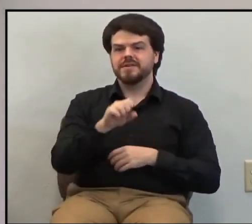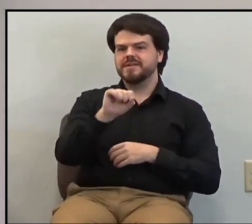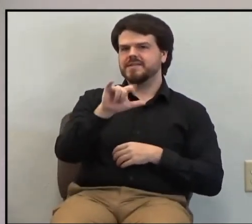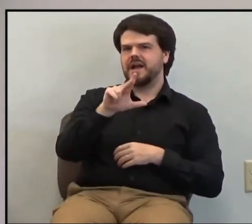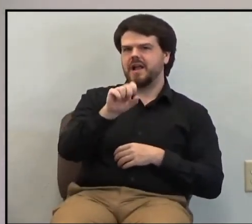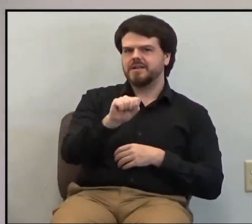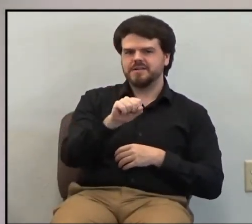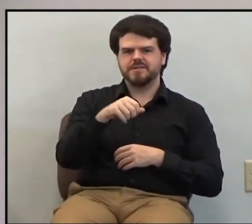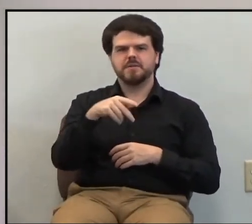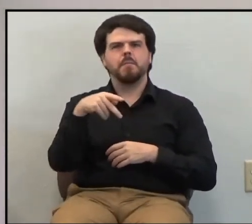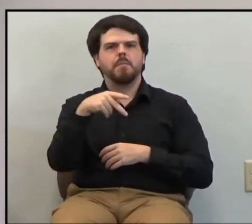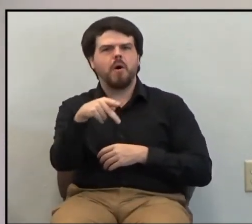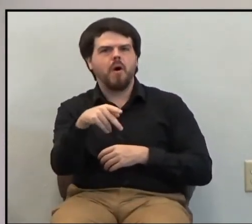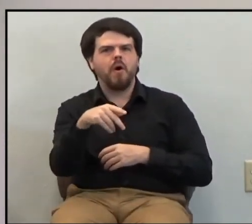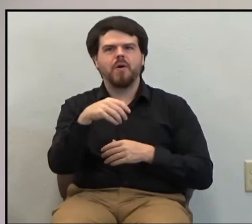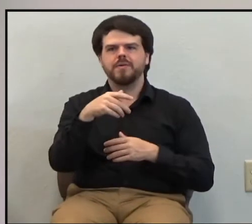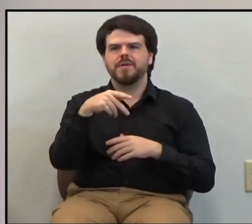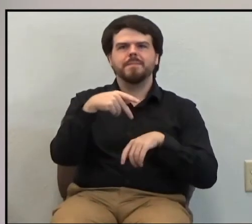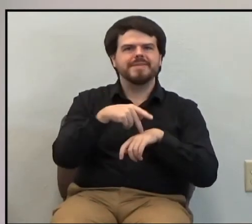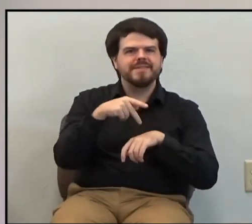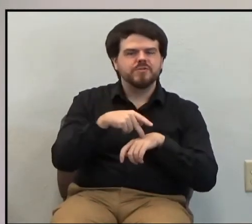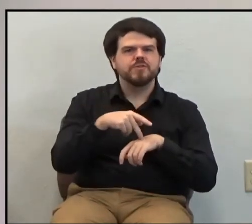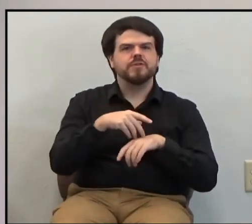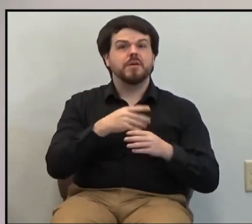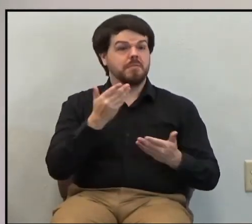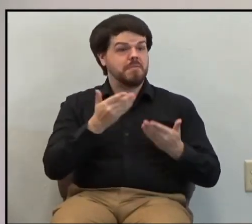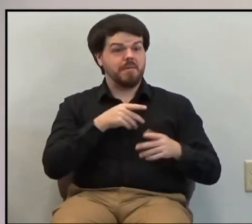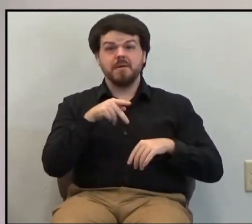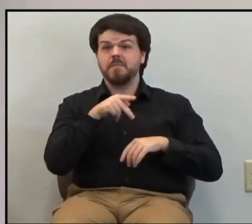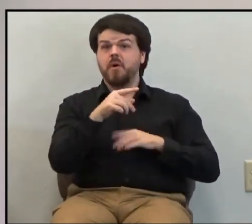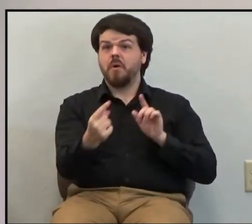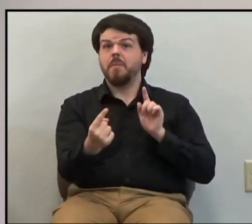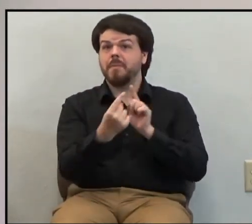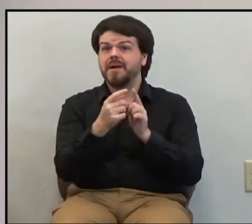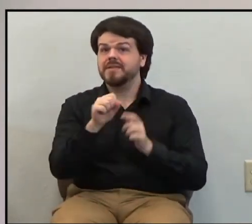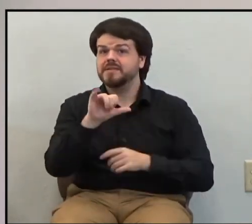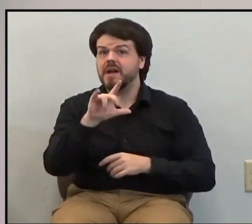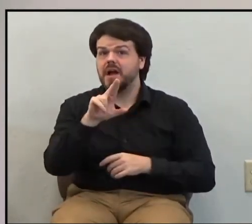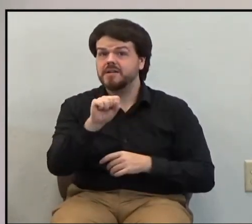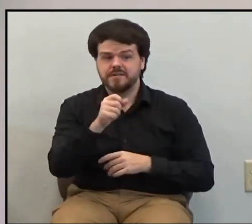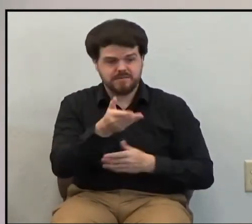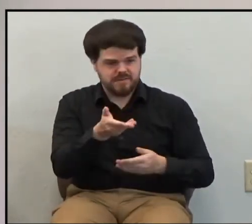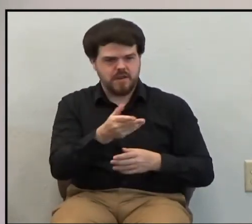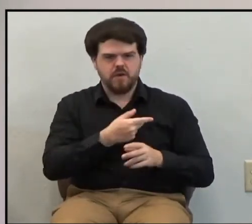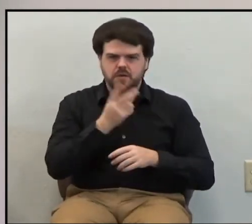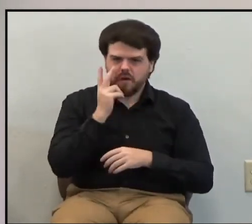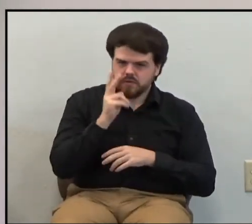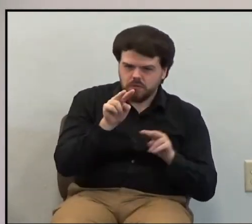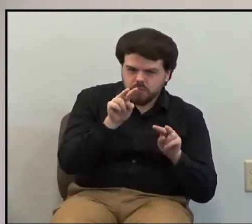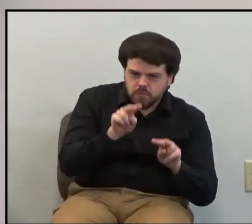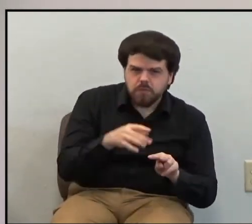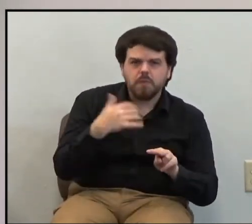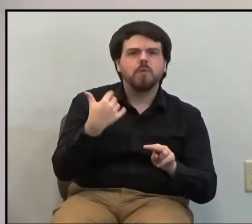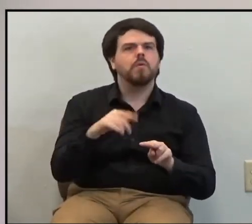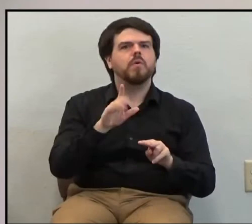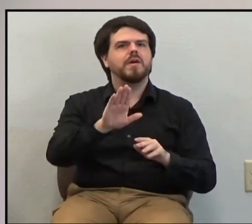and I suspect that it was there that Paul met Silas and he saw his devotion, he saw